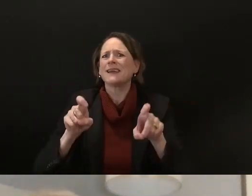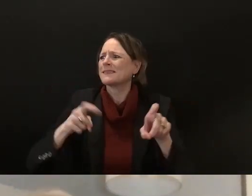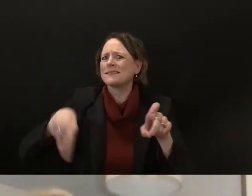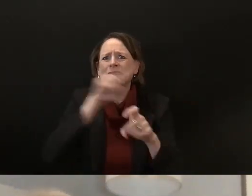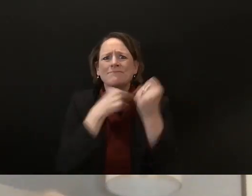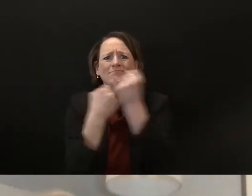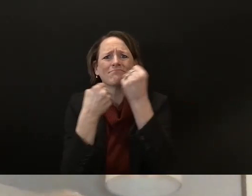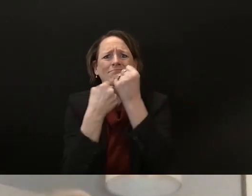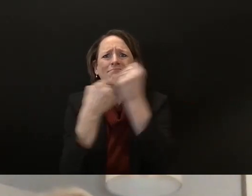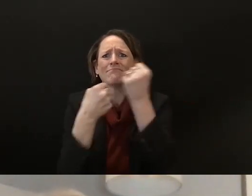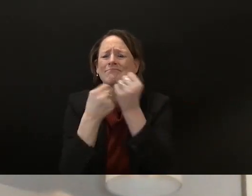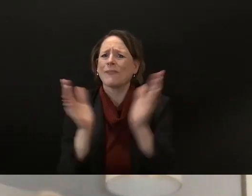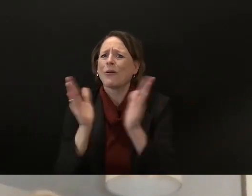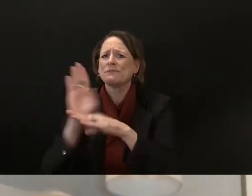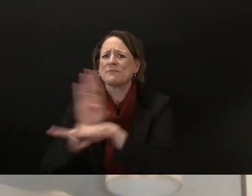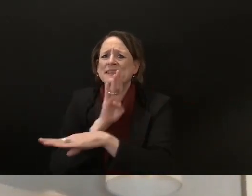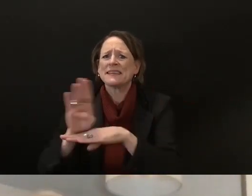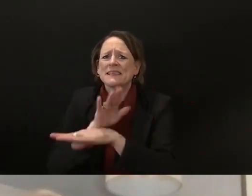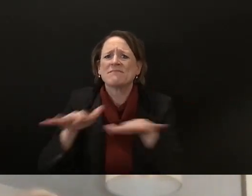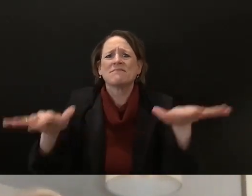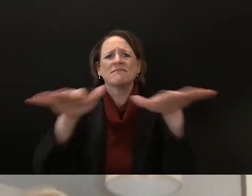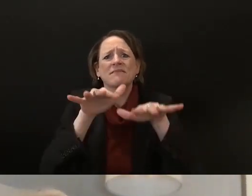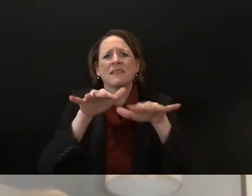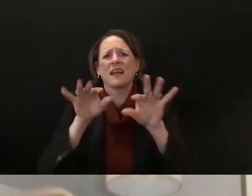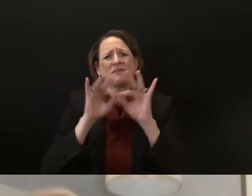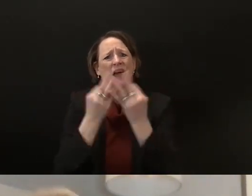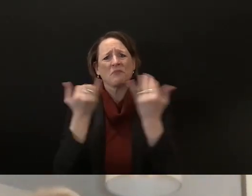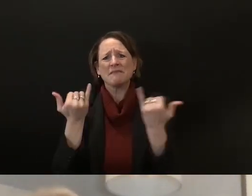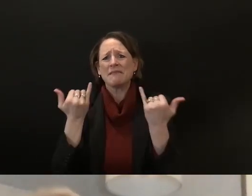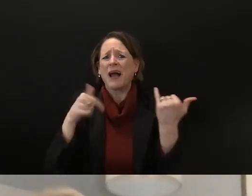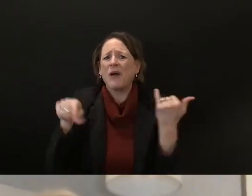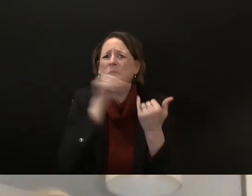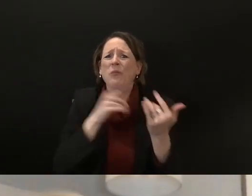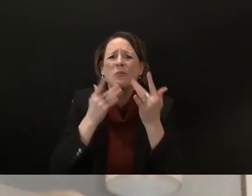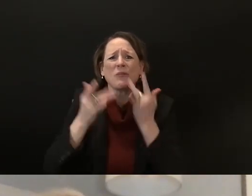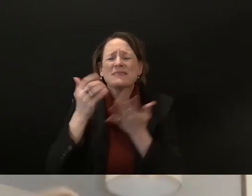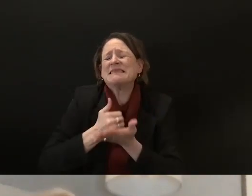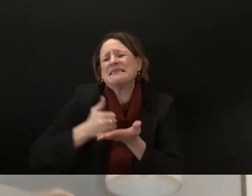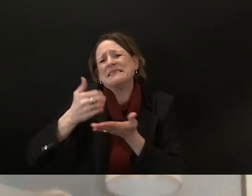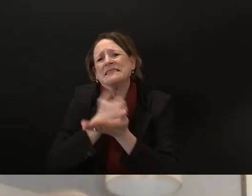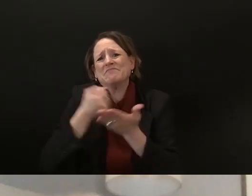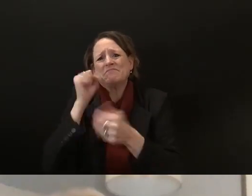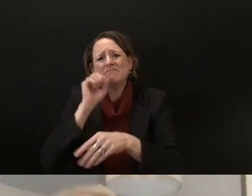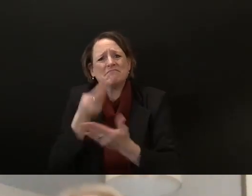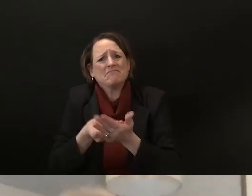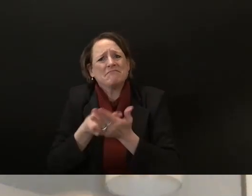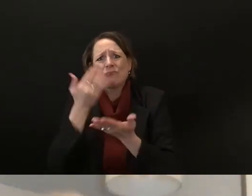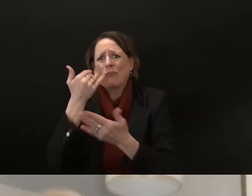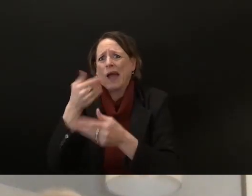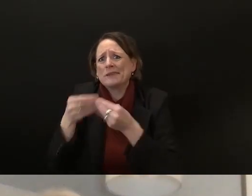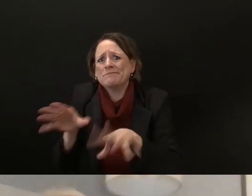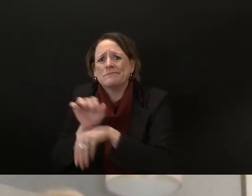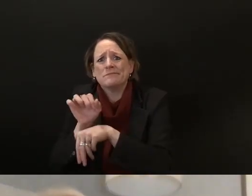families who are struggling so bad so when this bill went over to the senate the senate decided